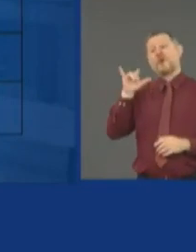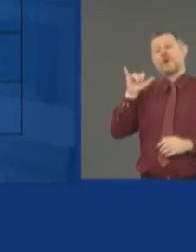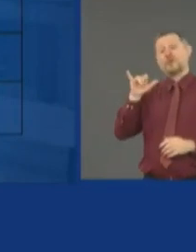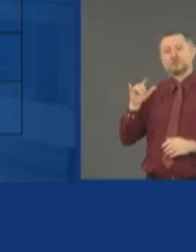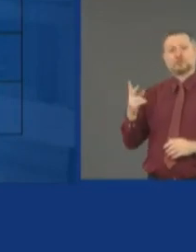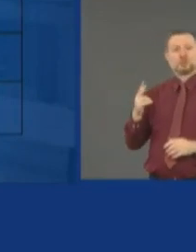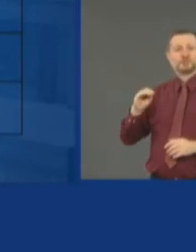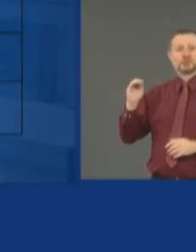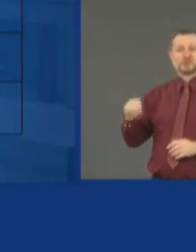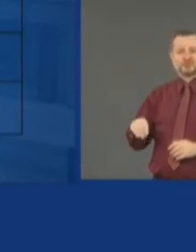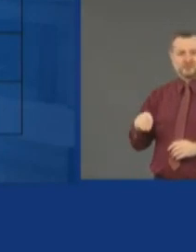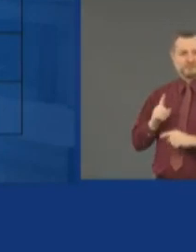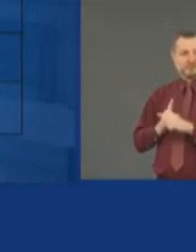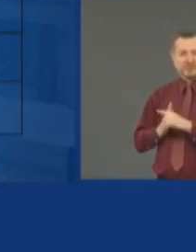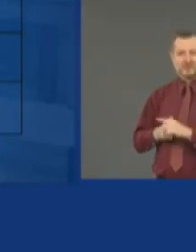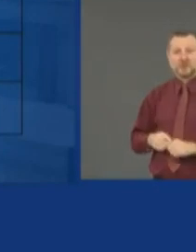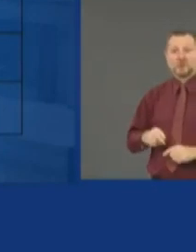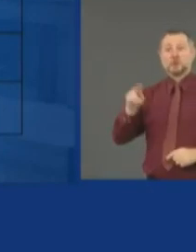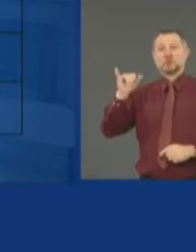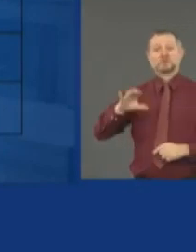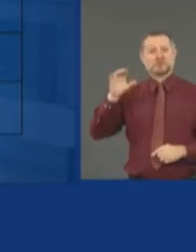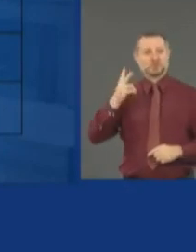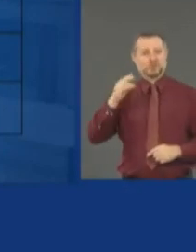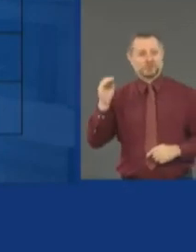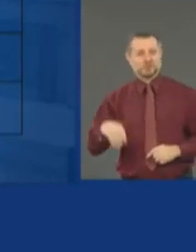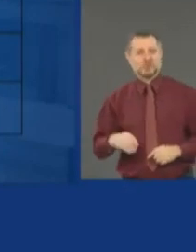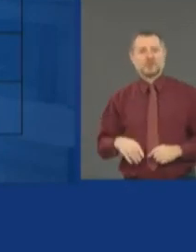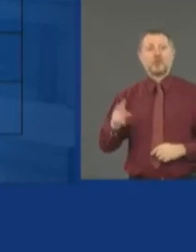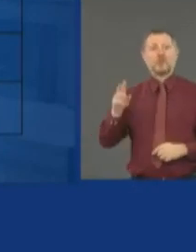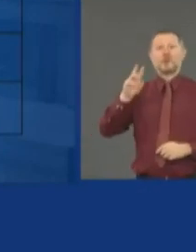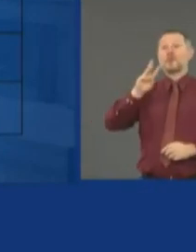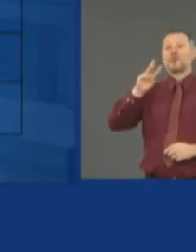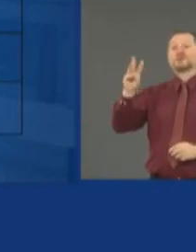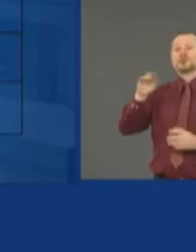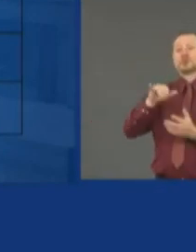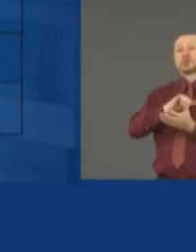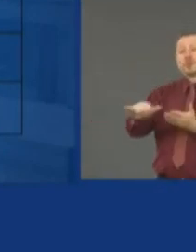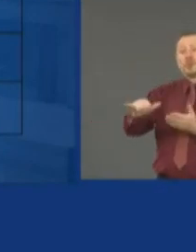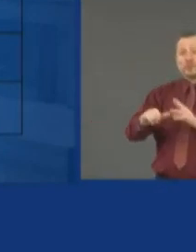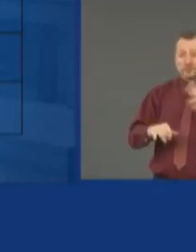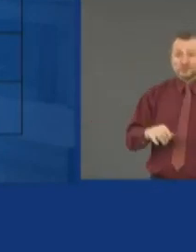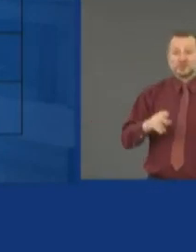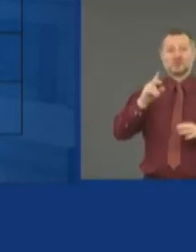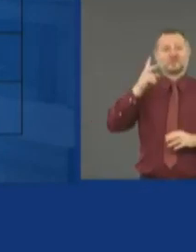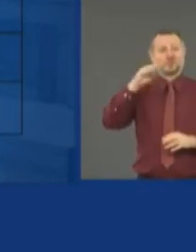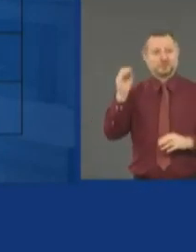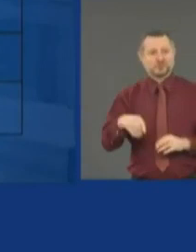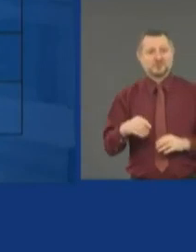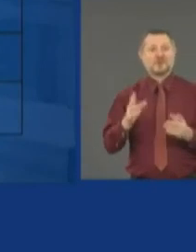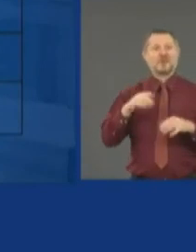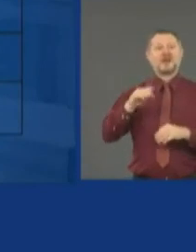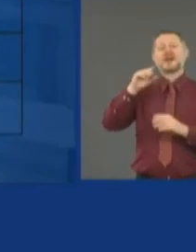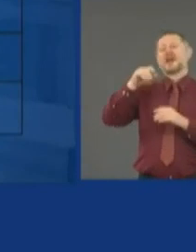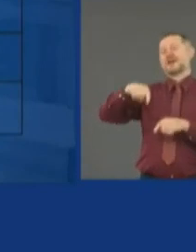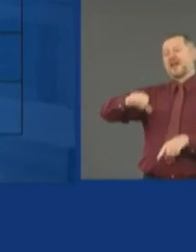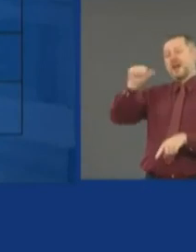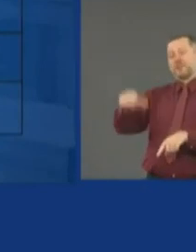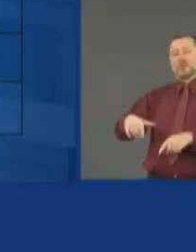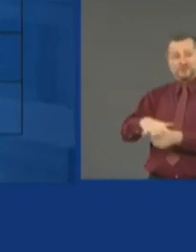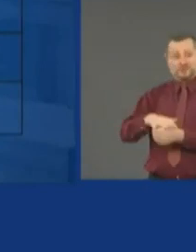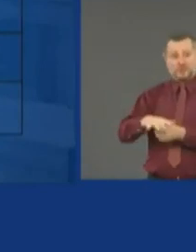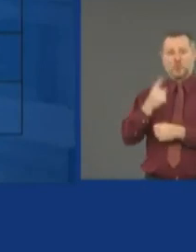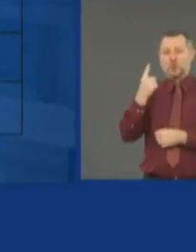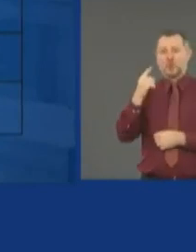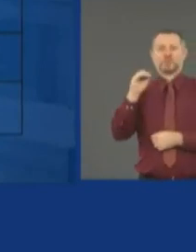York City 2% test positive, Western New York 2% test positive, Capital Region 1% test positive. Okay? Which is